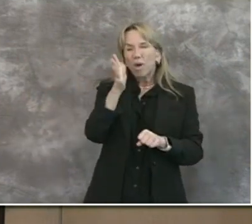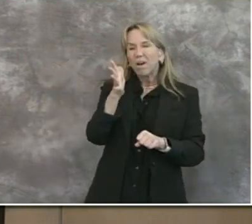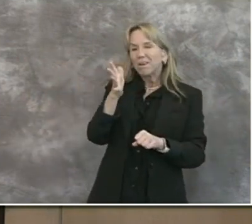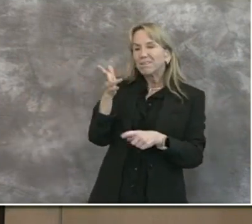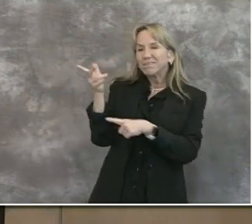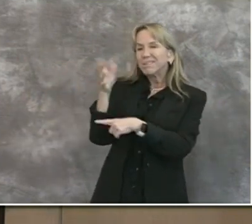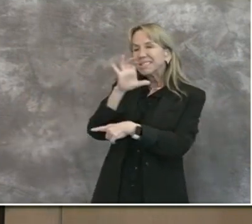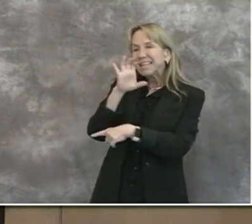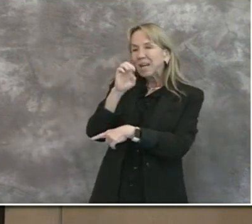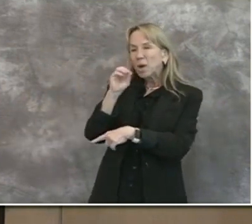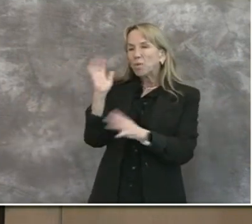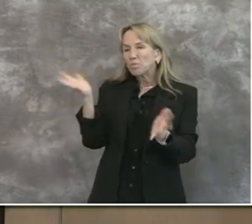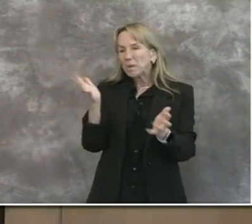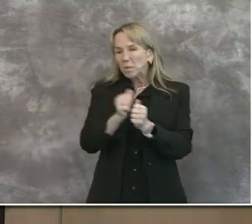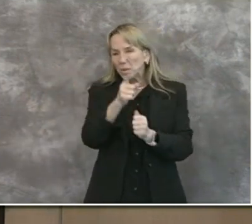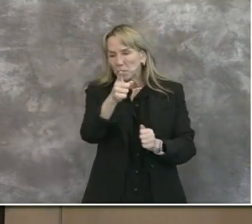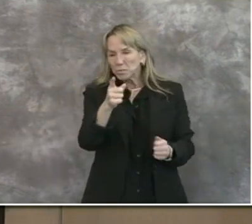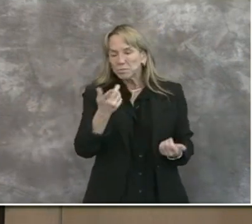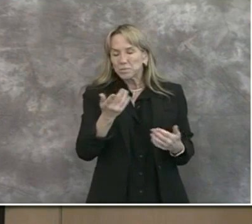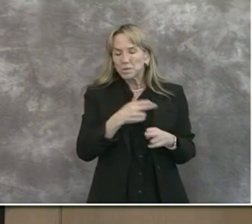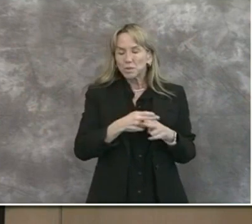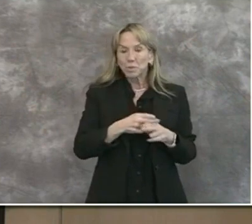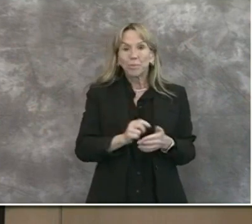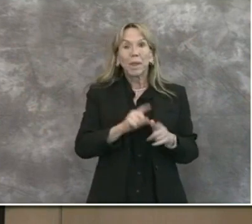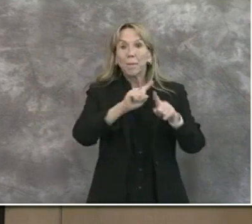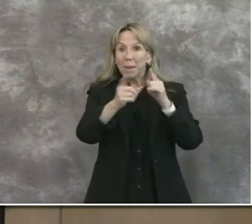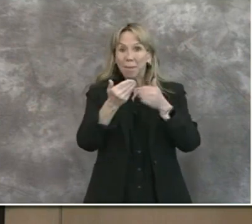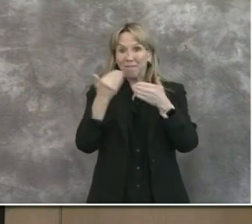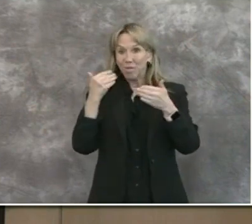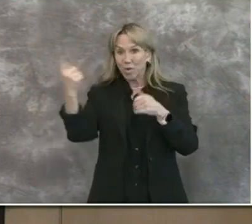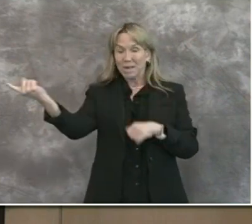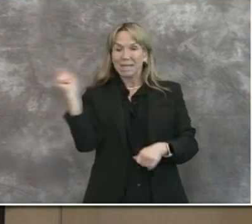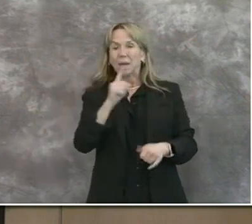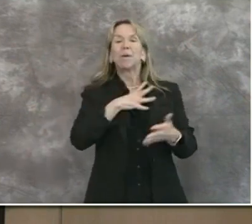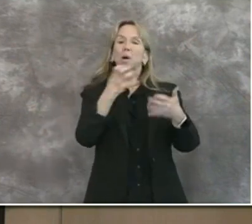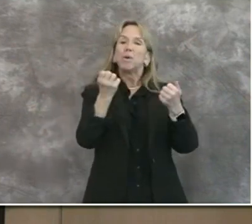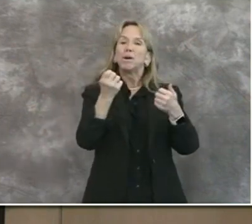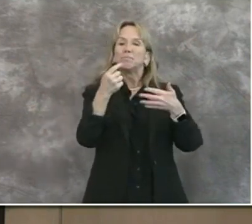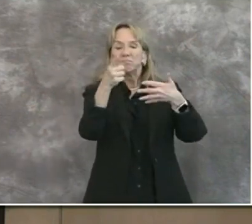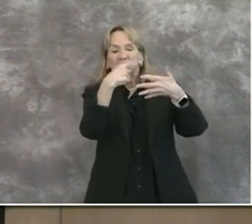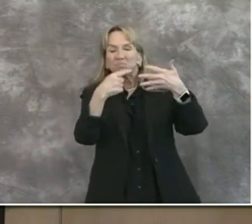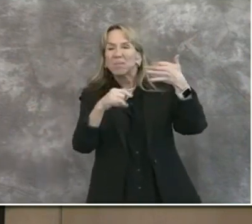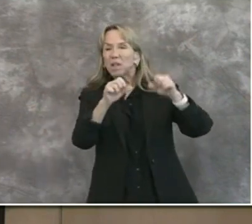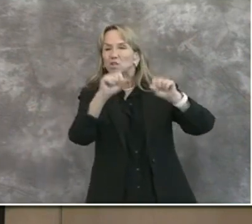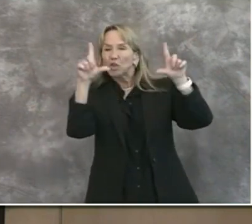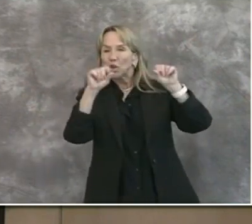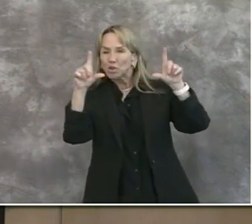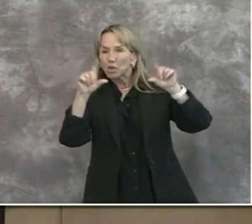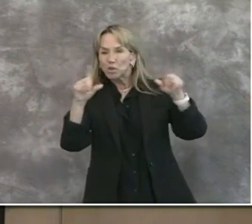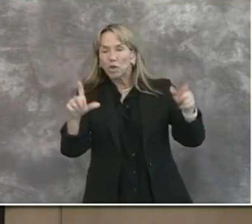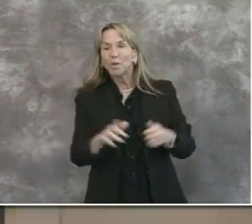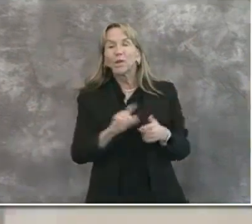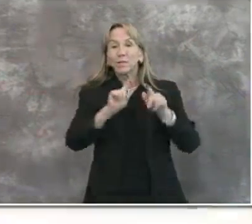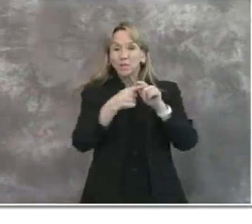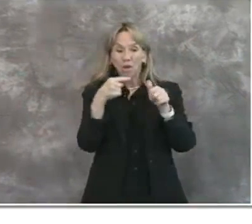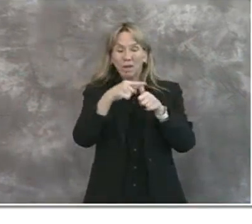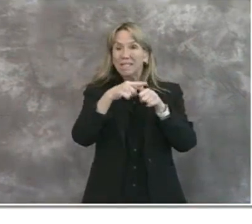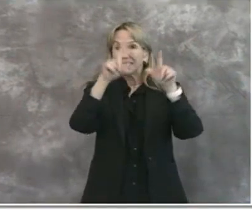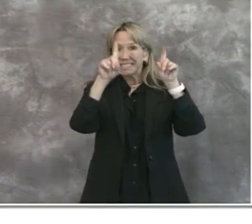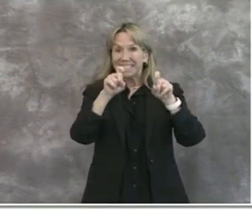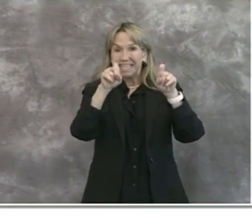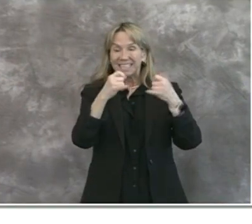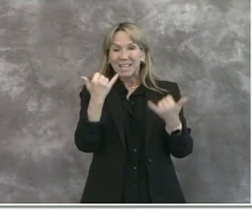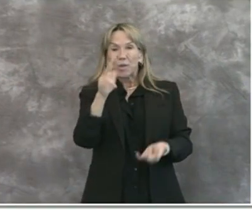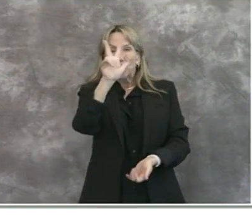in just a second. Before we bring him up, let's do a quick run through of our daily metrics and charts. Beginning with our testing, 3